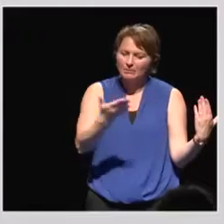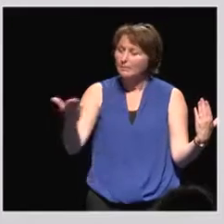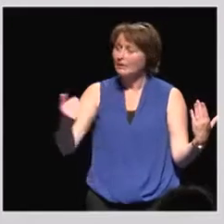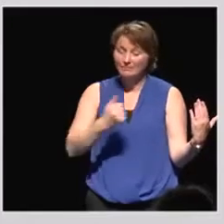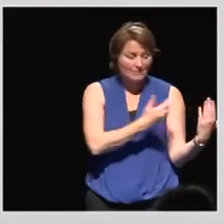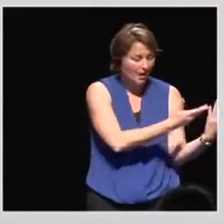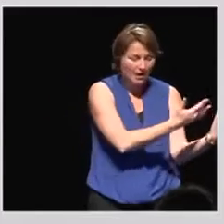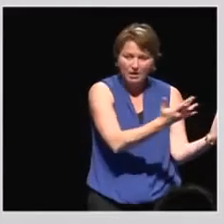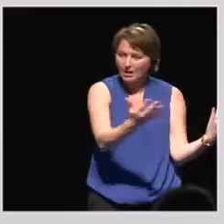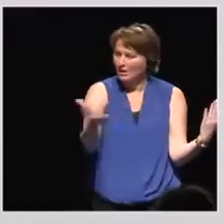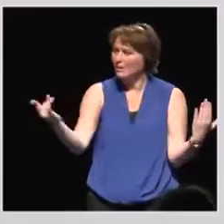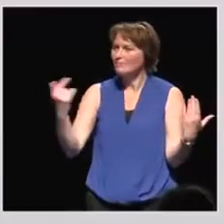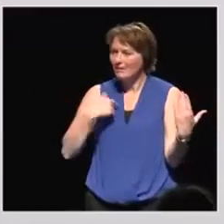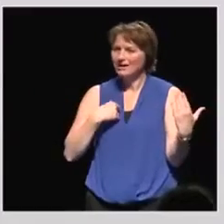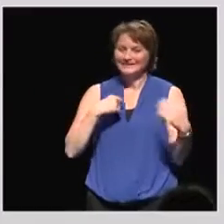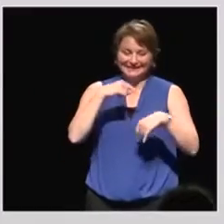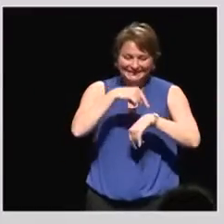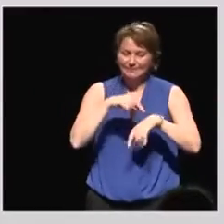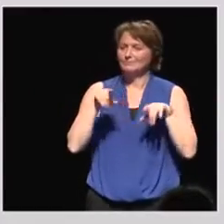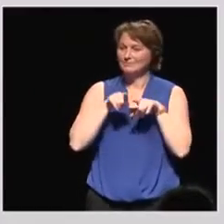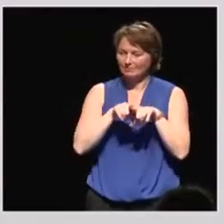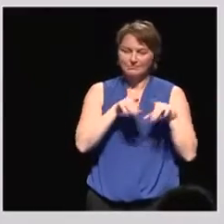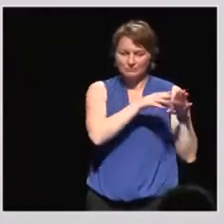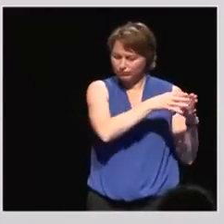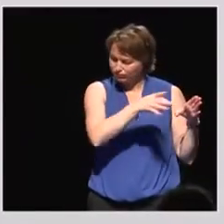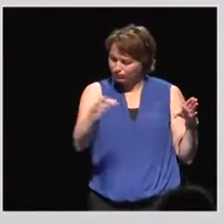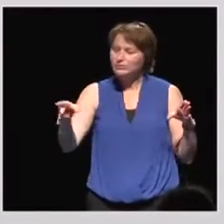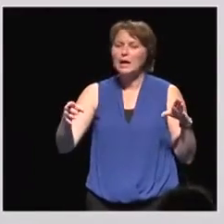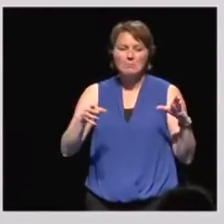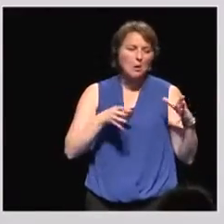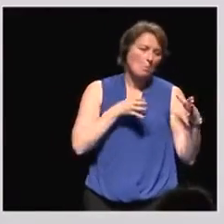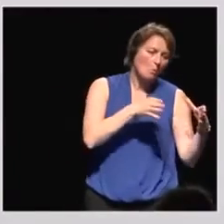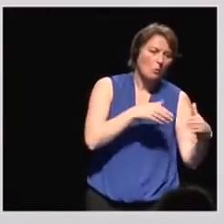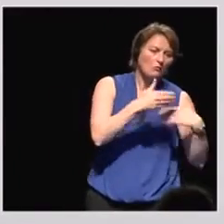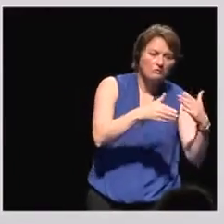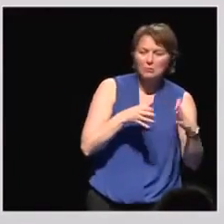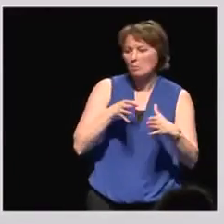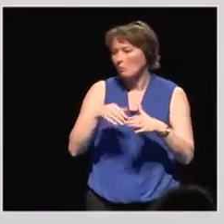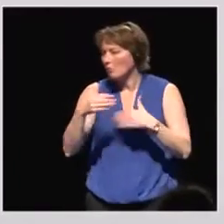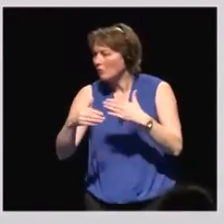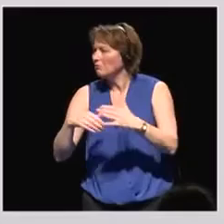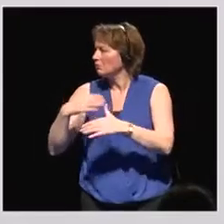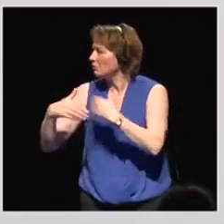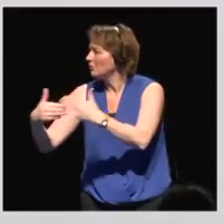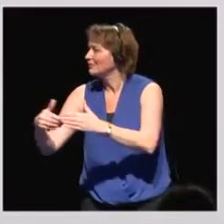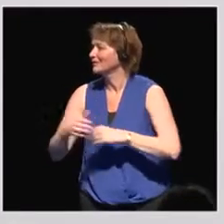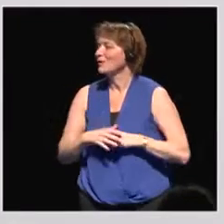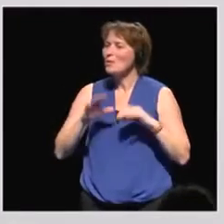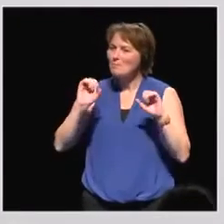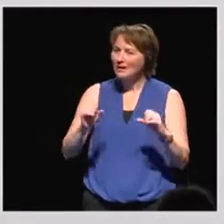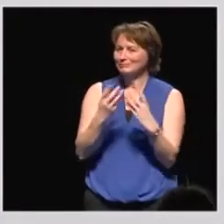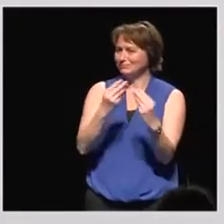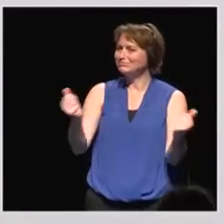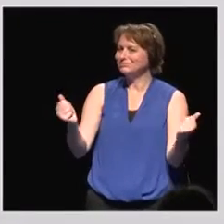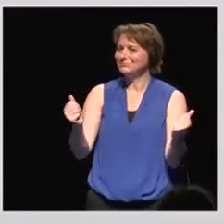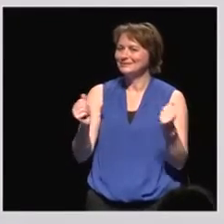need all of this at the same time, and then we are moving on on the best possible solutions. And I think that it's really important also